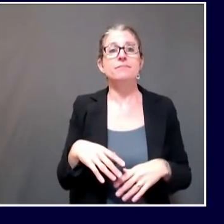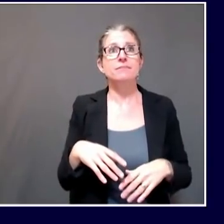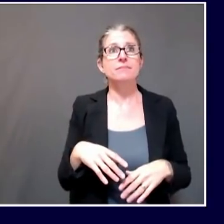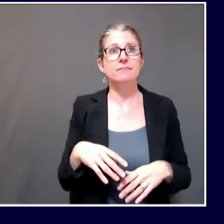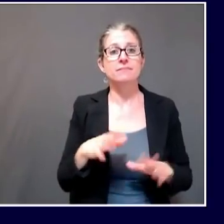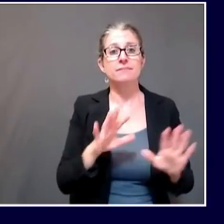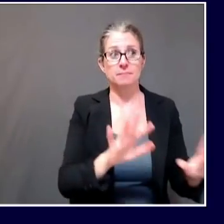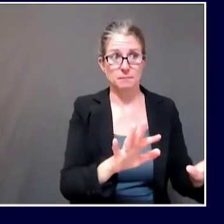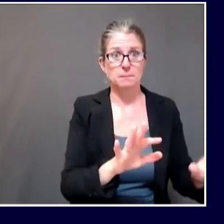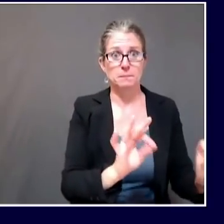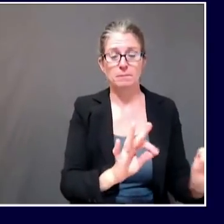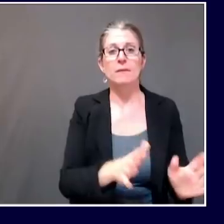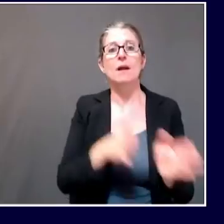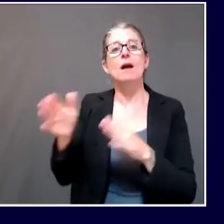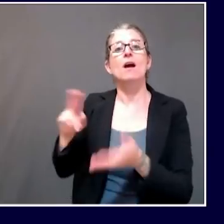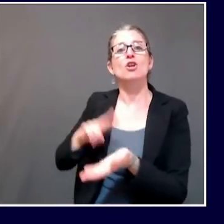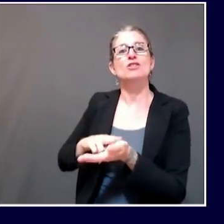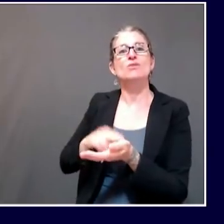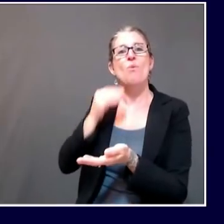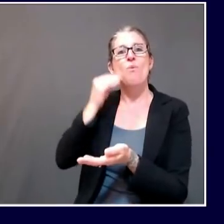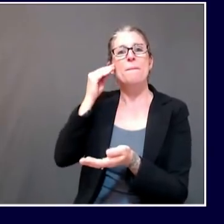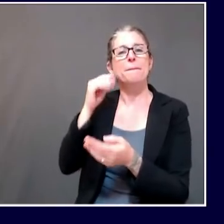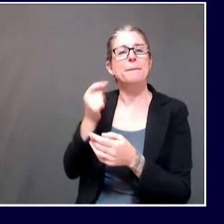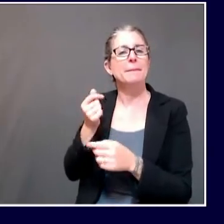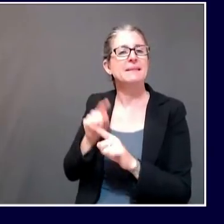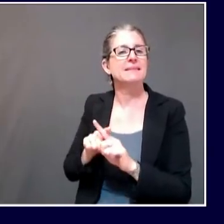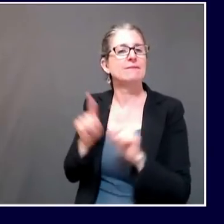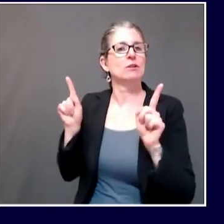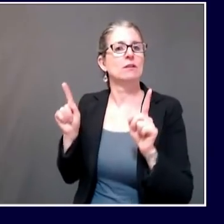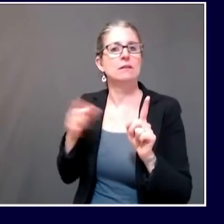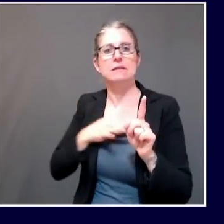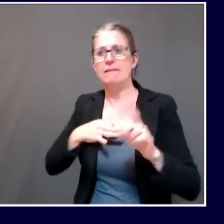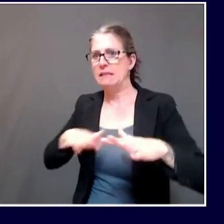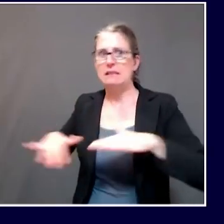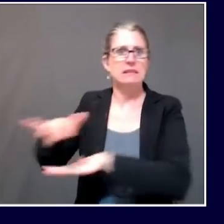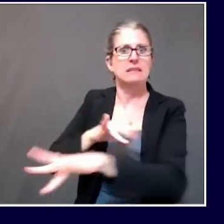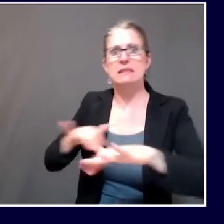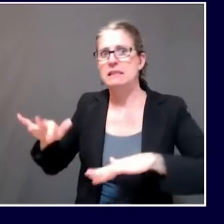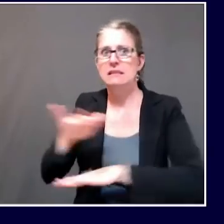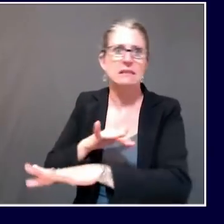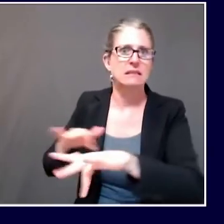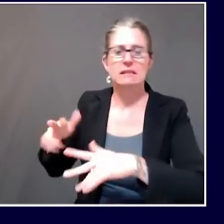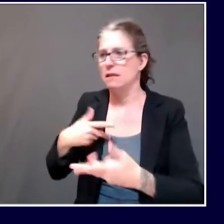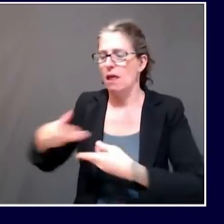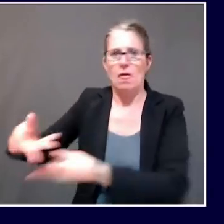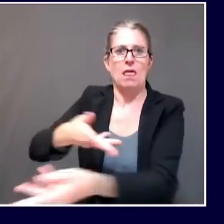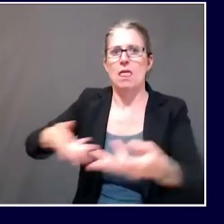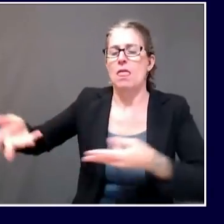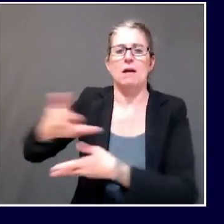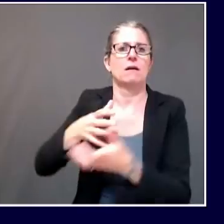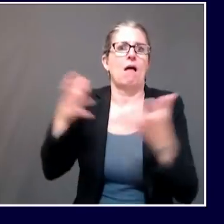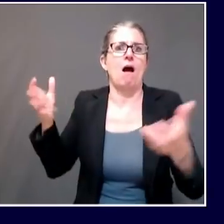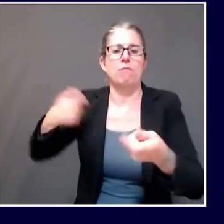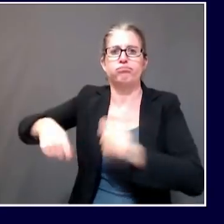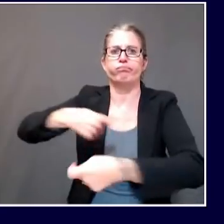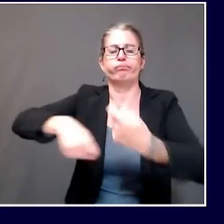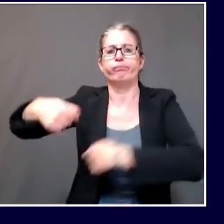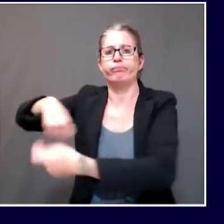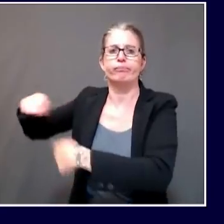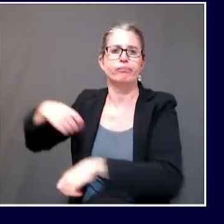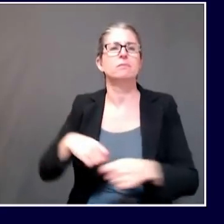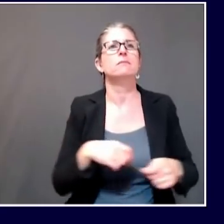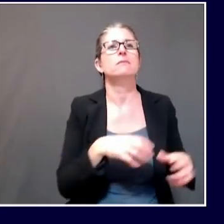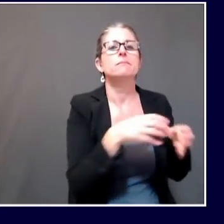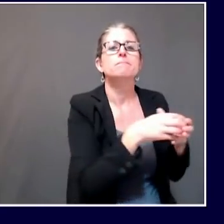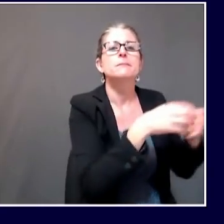similar types of staff testing to really target those areas that have been challenging during this pandemic. So, we are absolutely looking